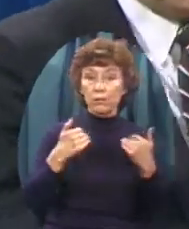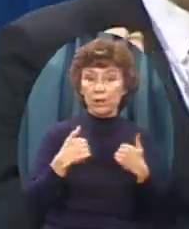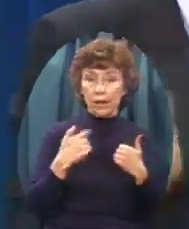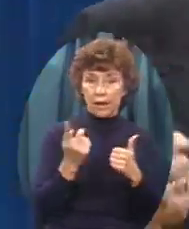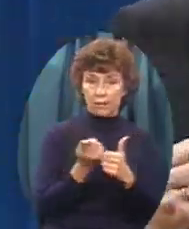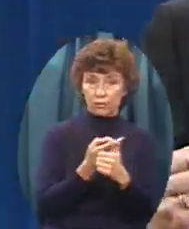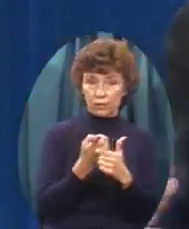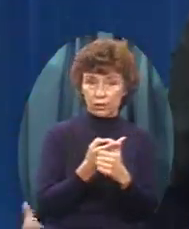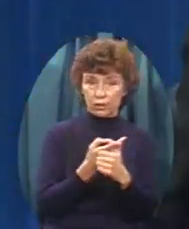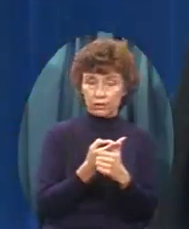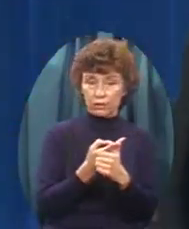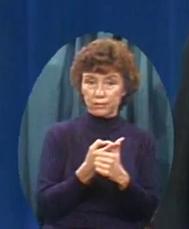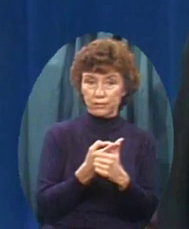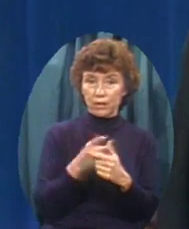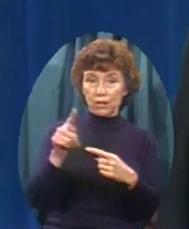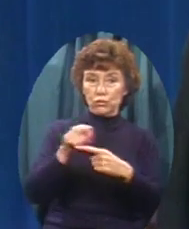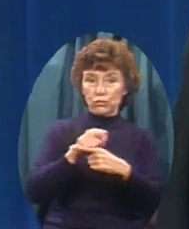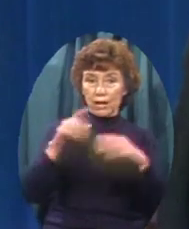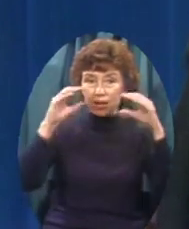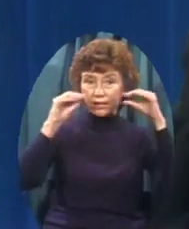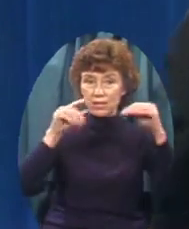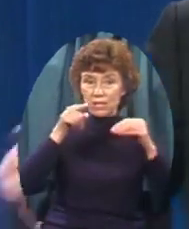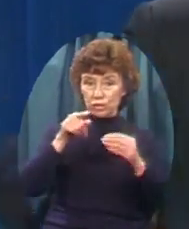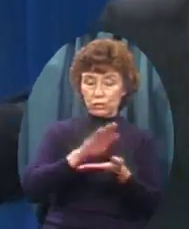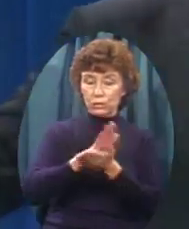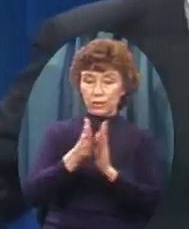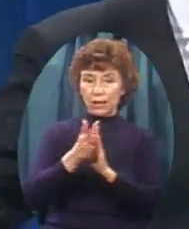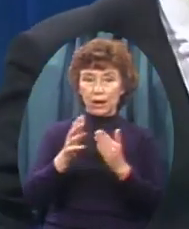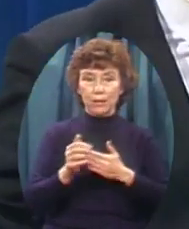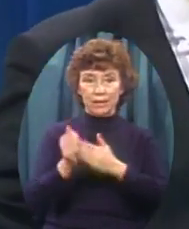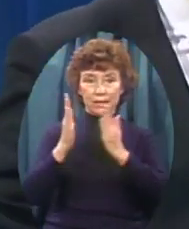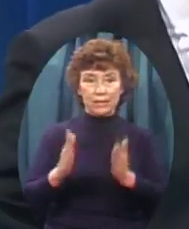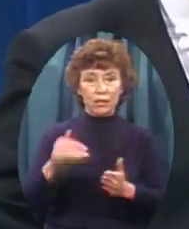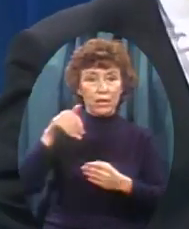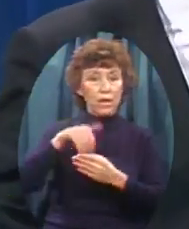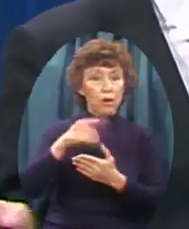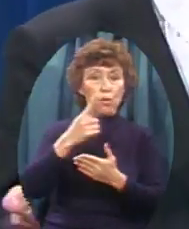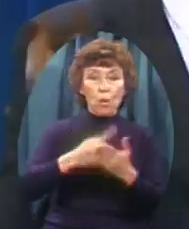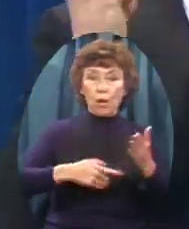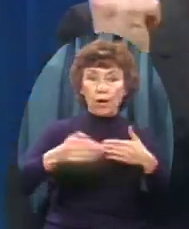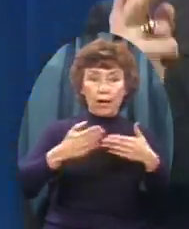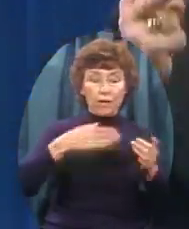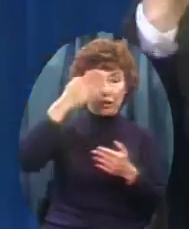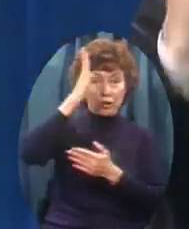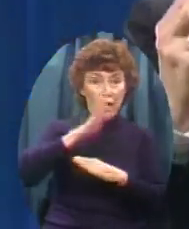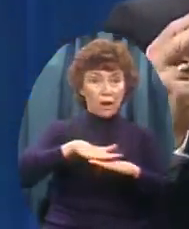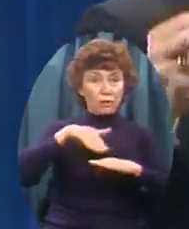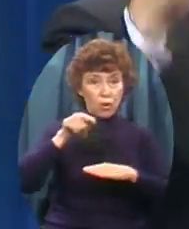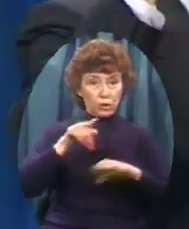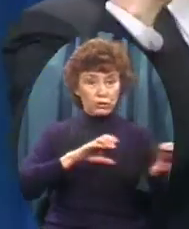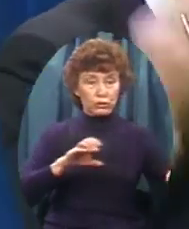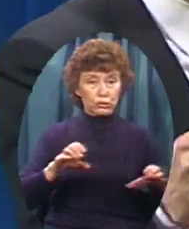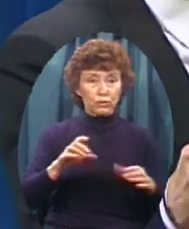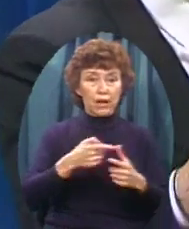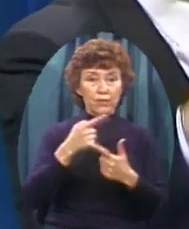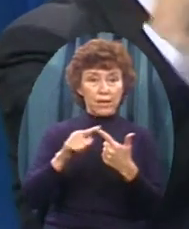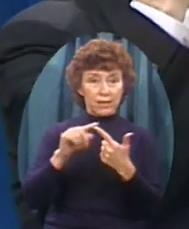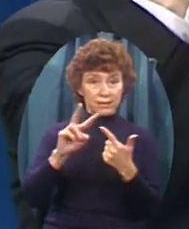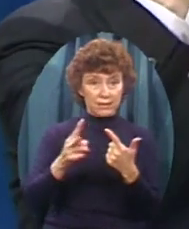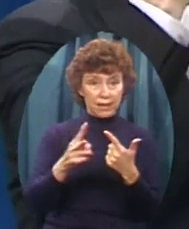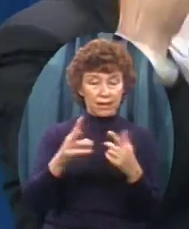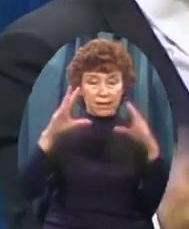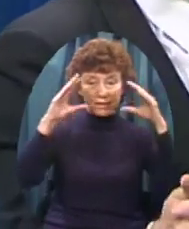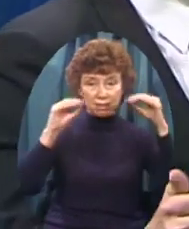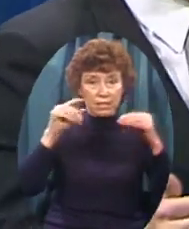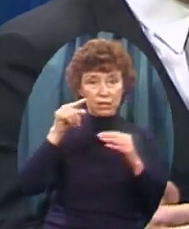Train you To be a leader In whatever God calls you to Number two Teach you the Principles